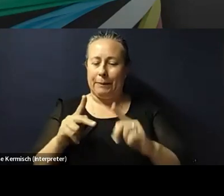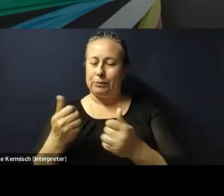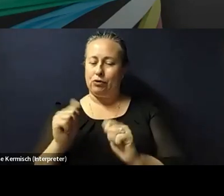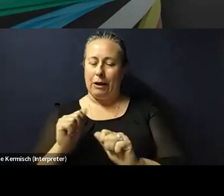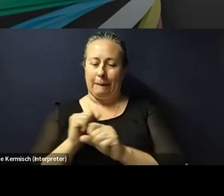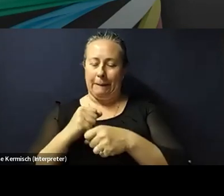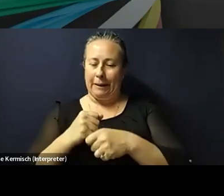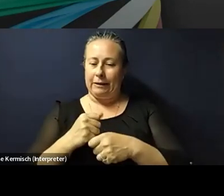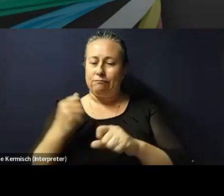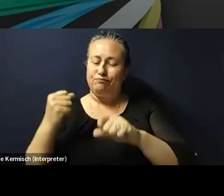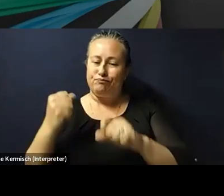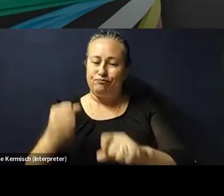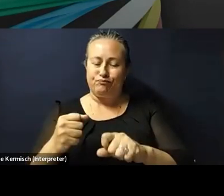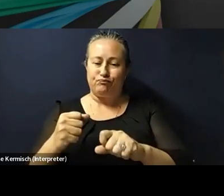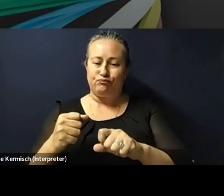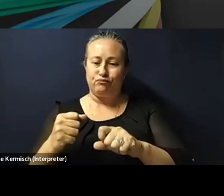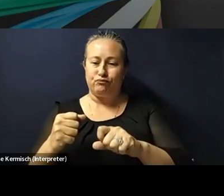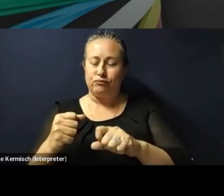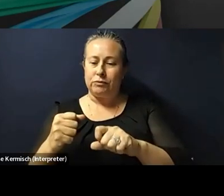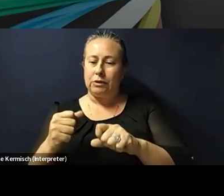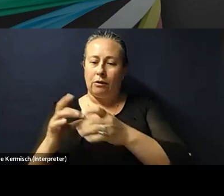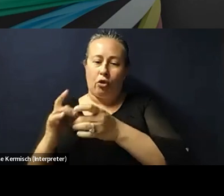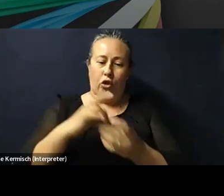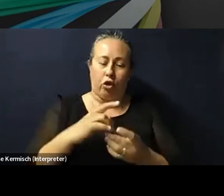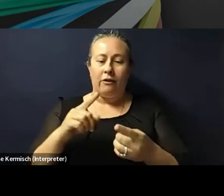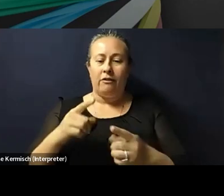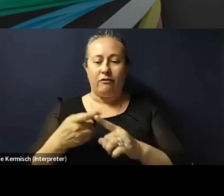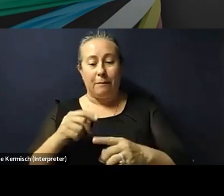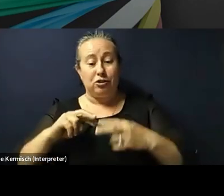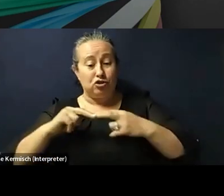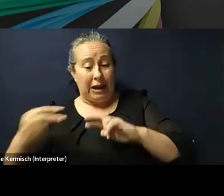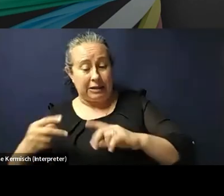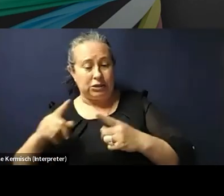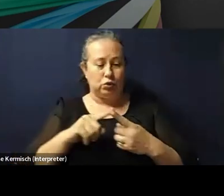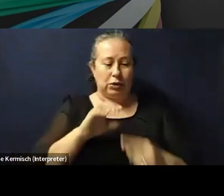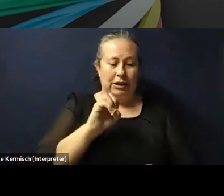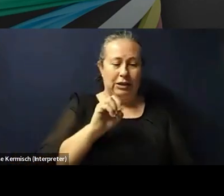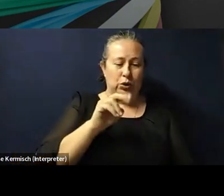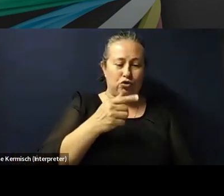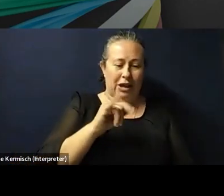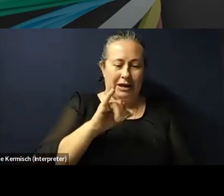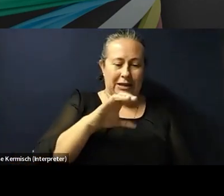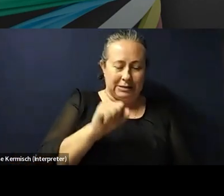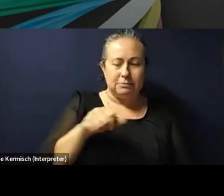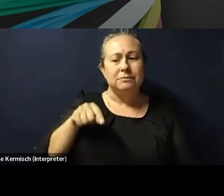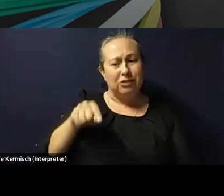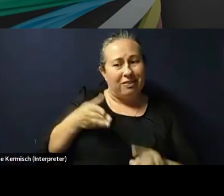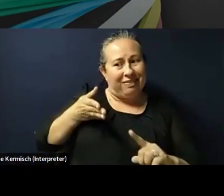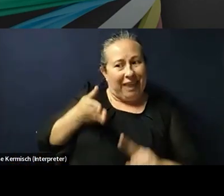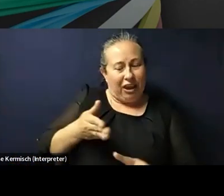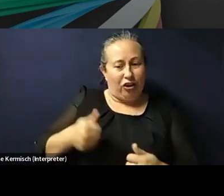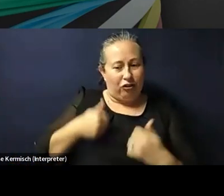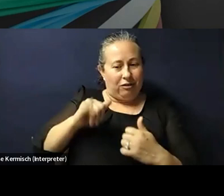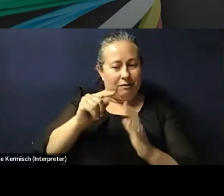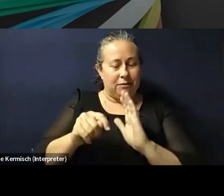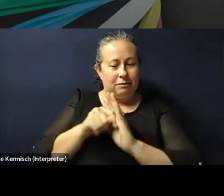cut off between eugenics and genetics. Of course, she was there. You know, she's a good example of the point that